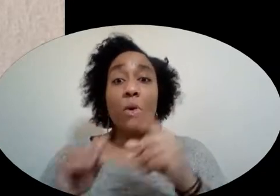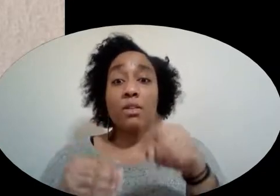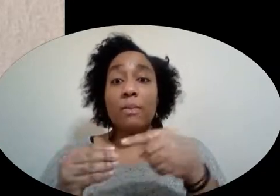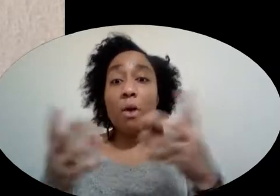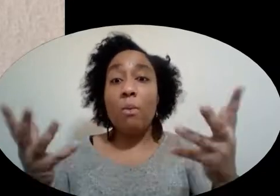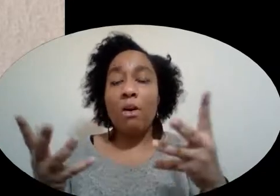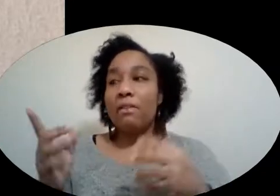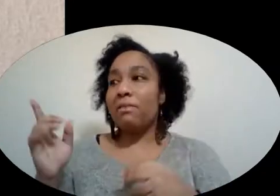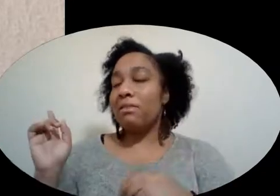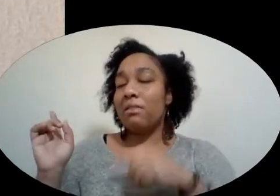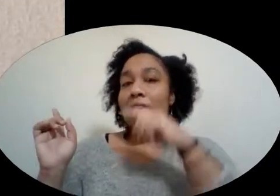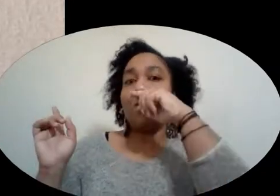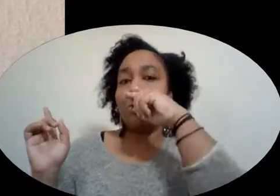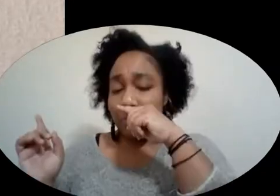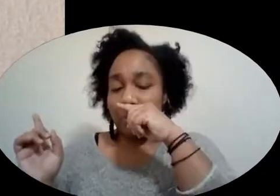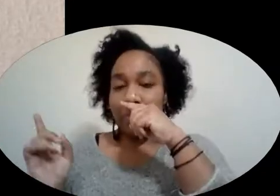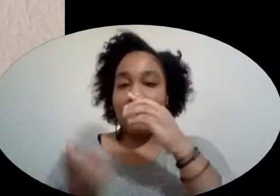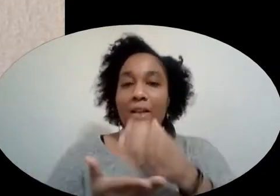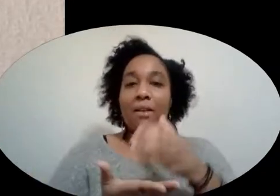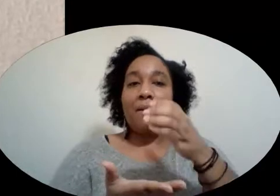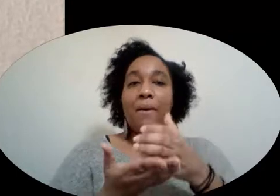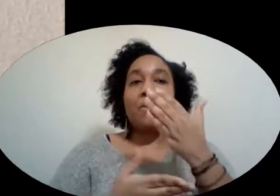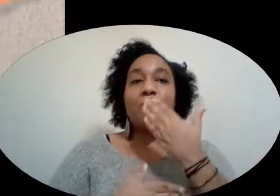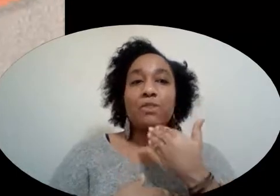sneeze And a cup of sugar